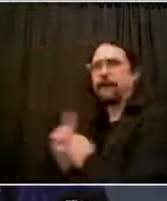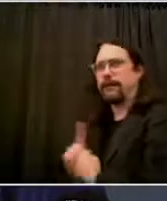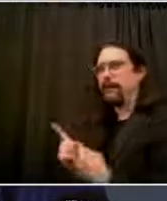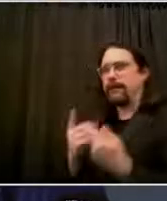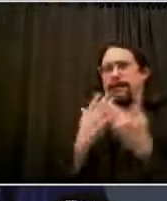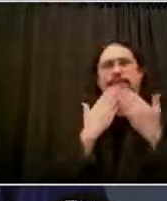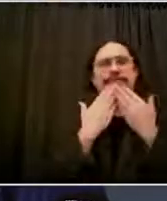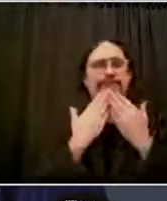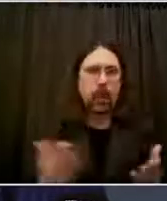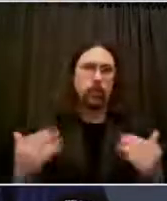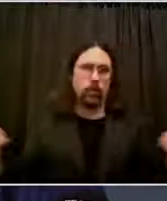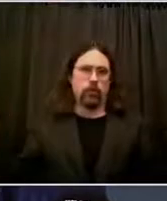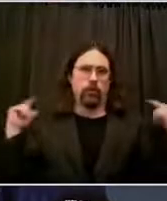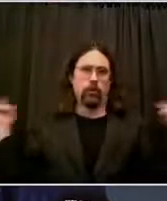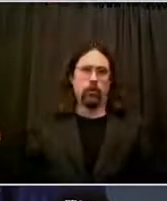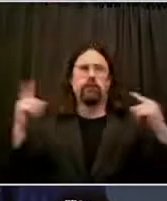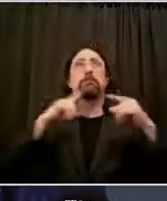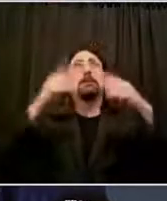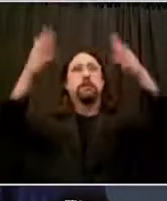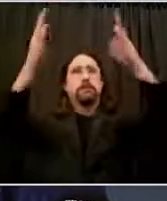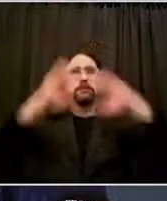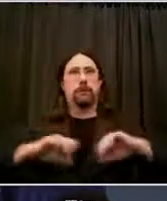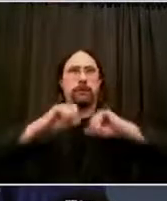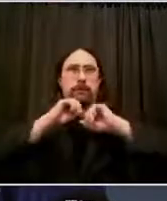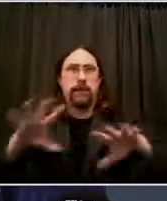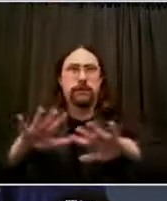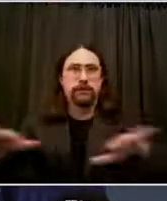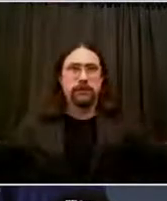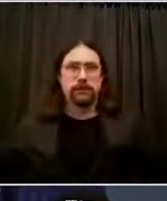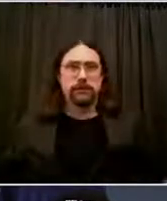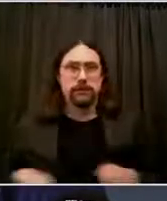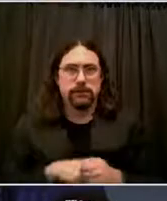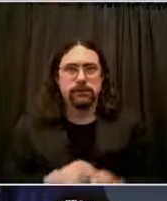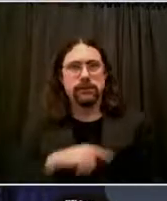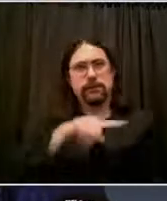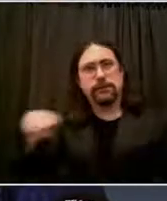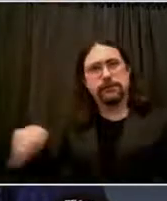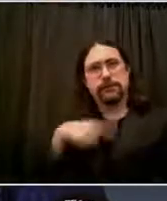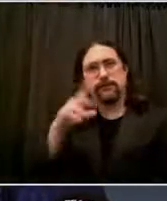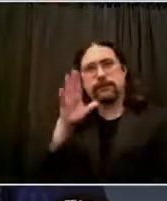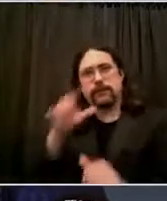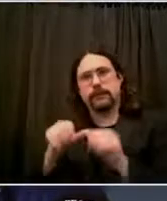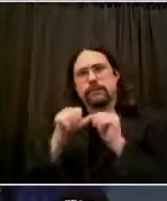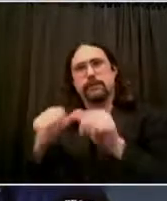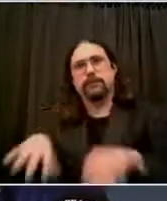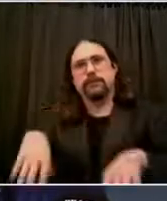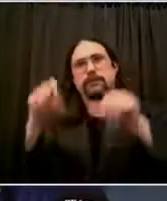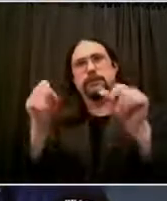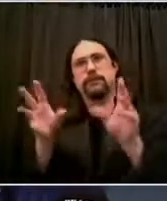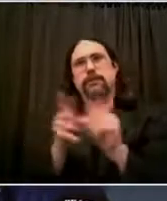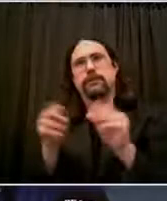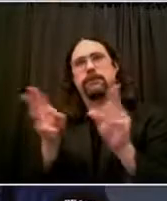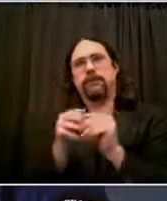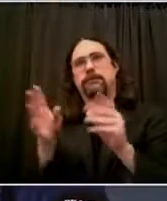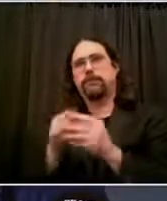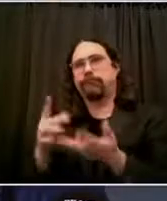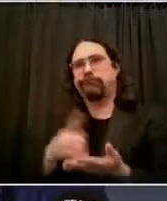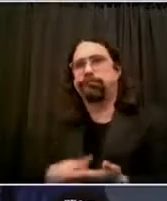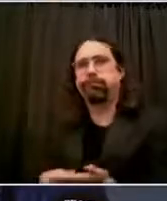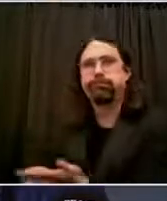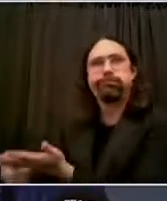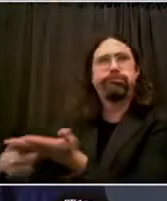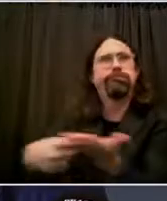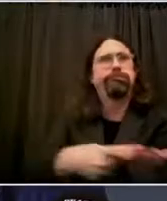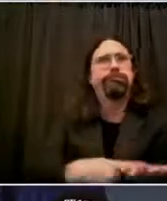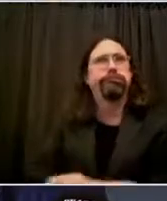doesn't mean everyone always agrees, but that doesn't, to me, stop there from being powerful, meaningful dialogue that leads to change. One thing we